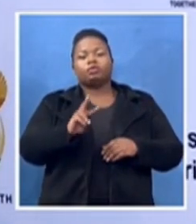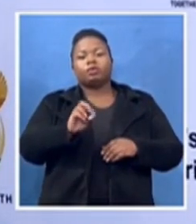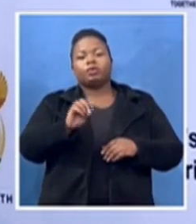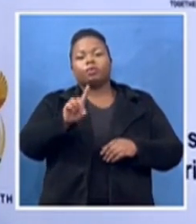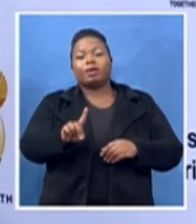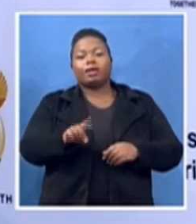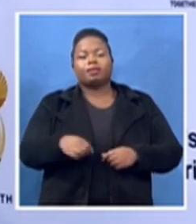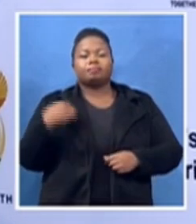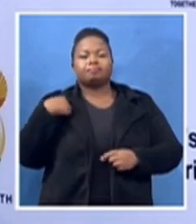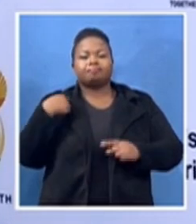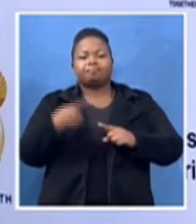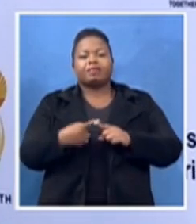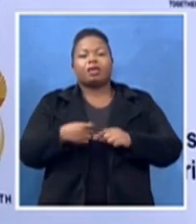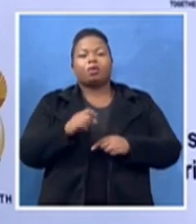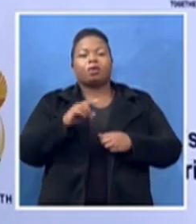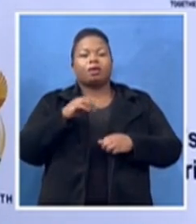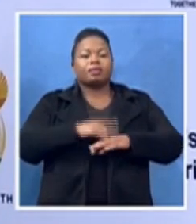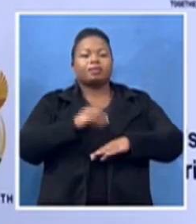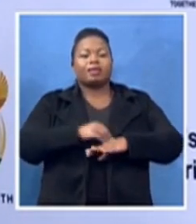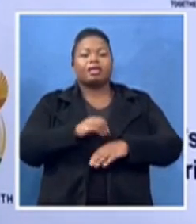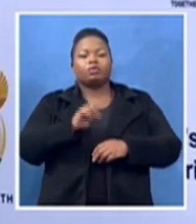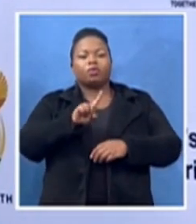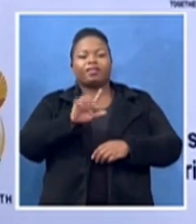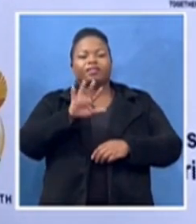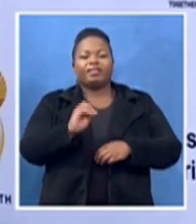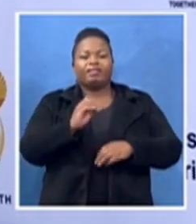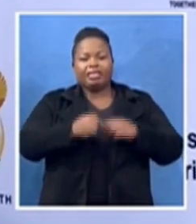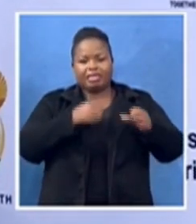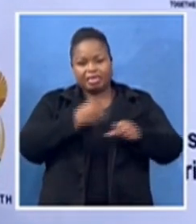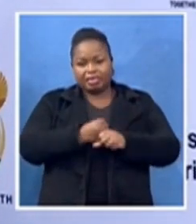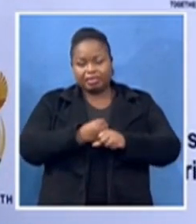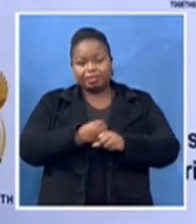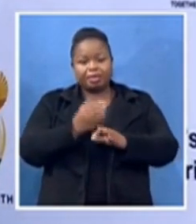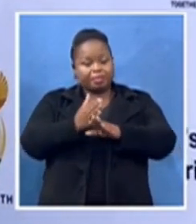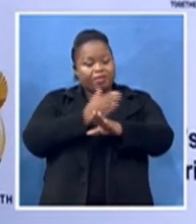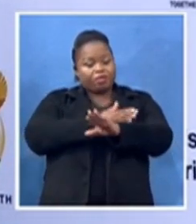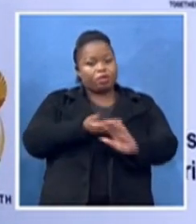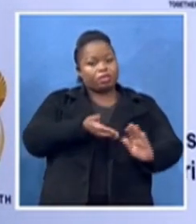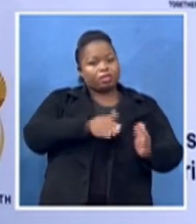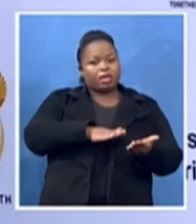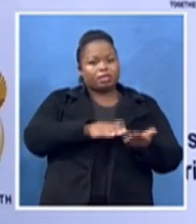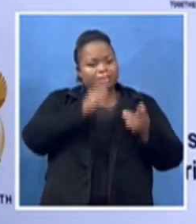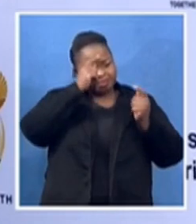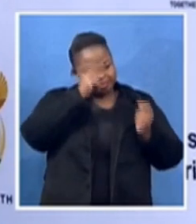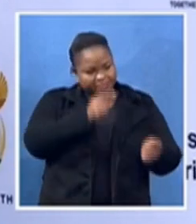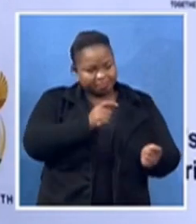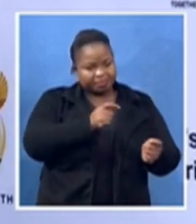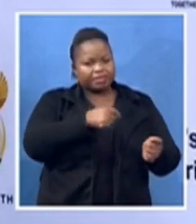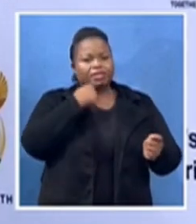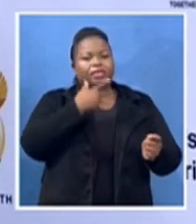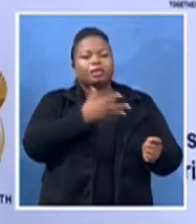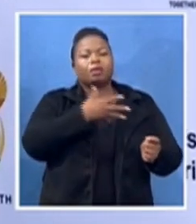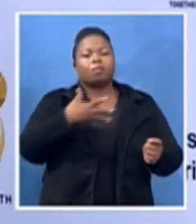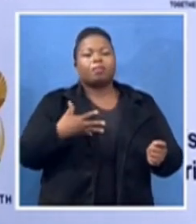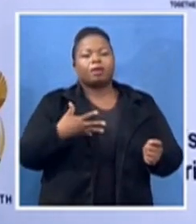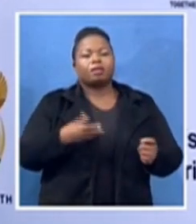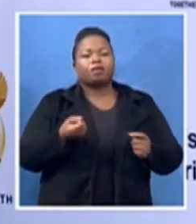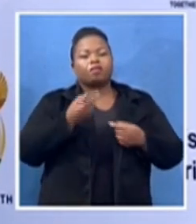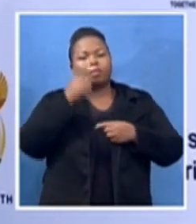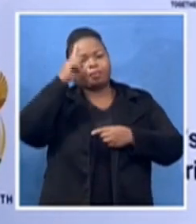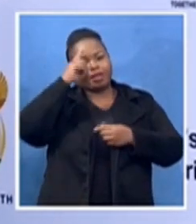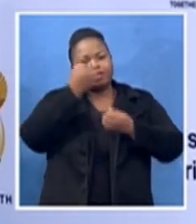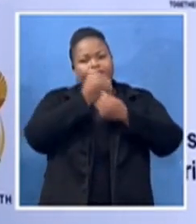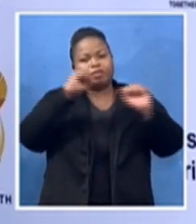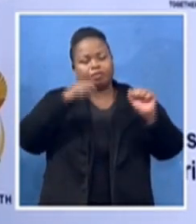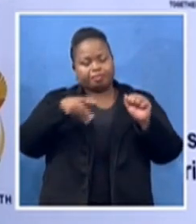her death, she was honored as the mother of black freedom in South Africa. At the meeting